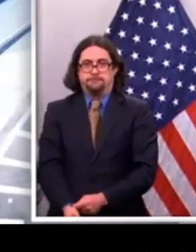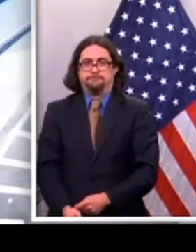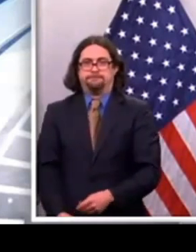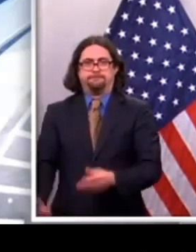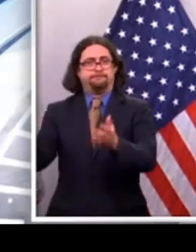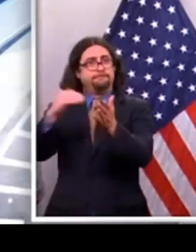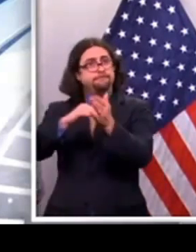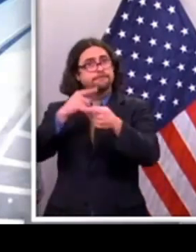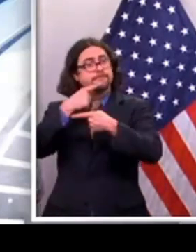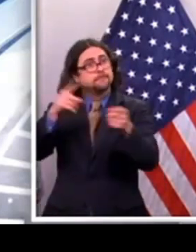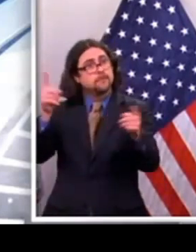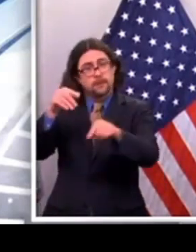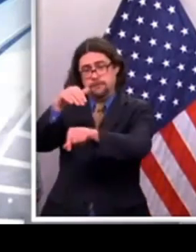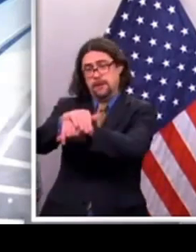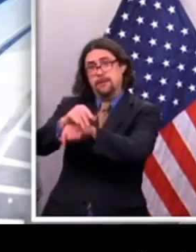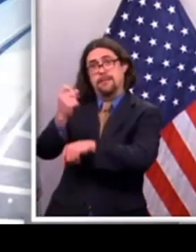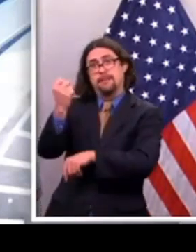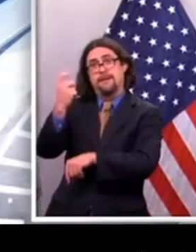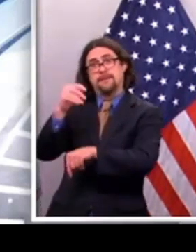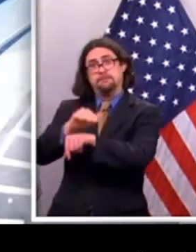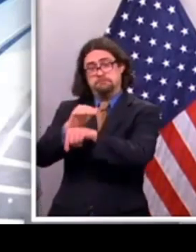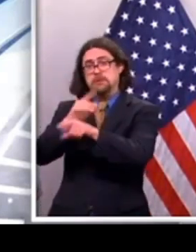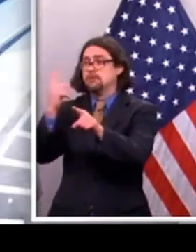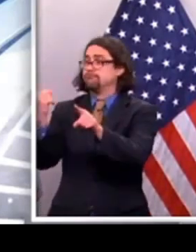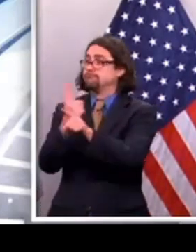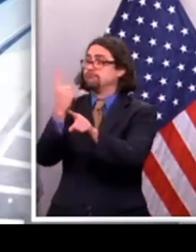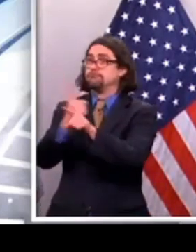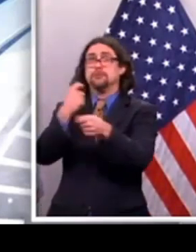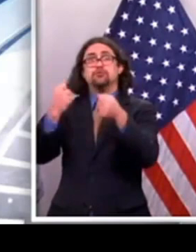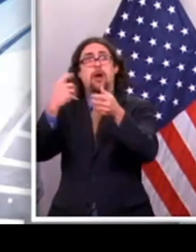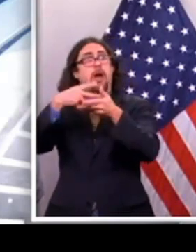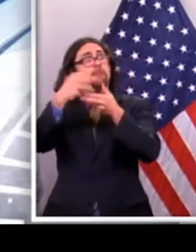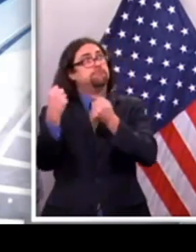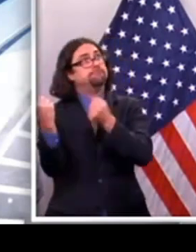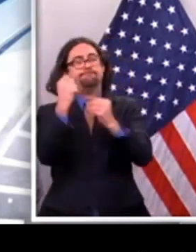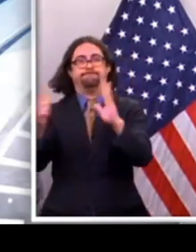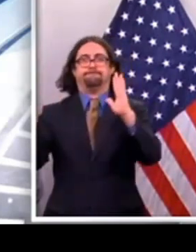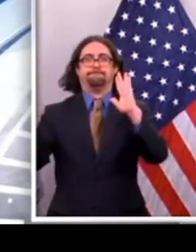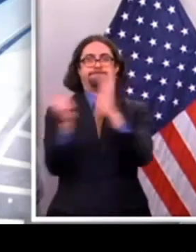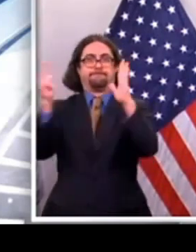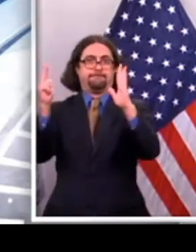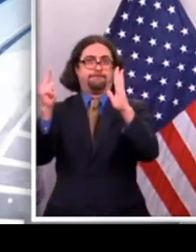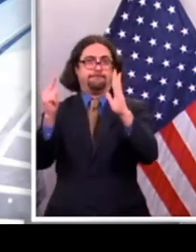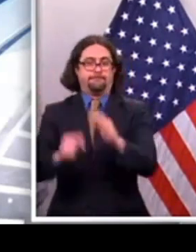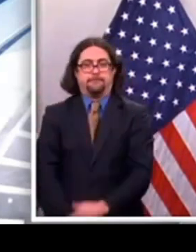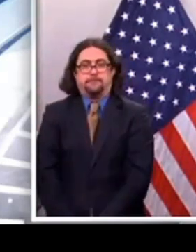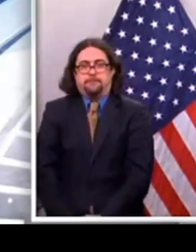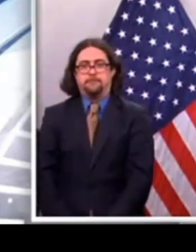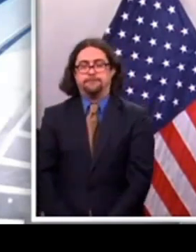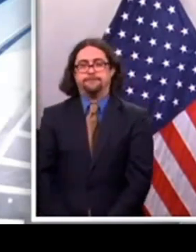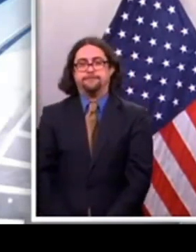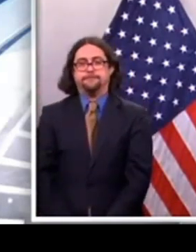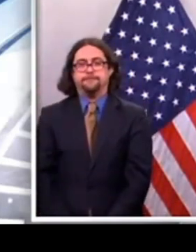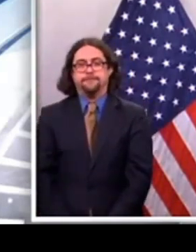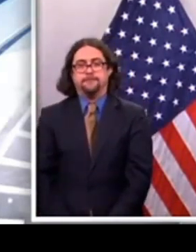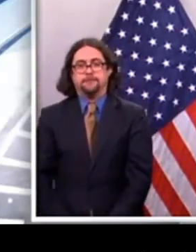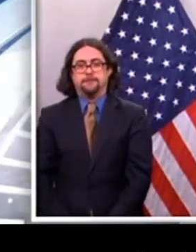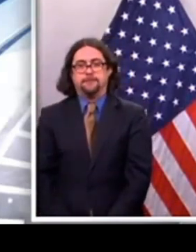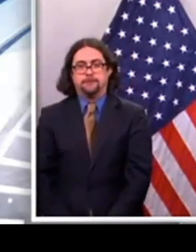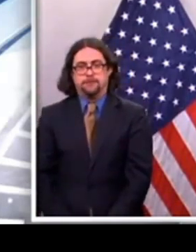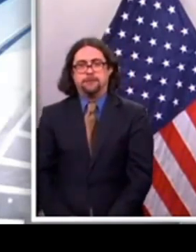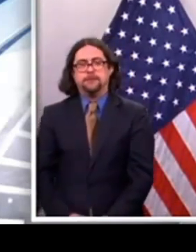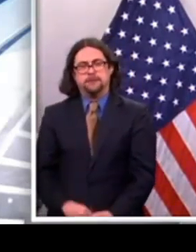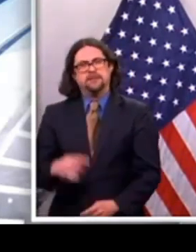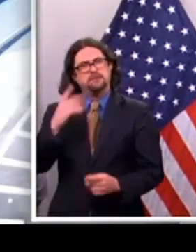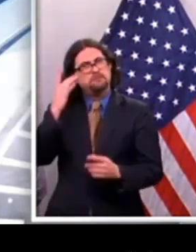that is going to be the policy until we state otherwise. We need to let sanitation, police,